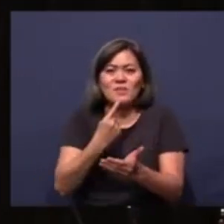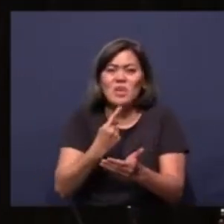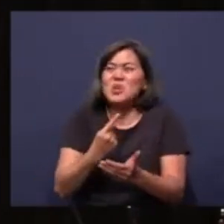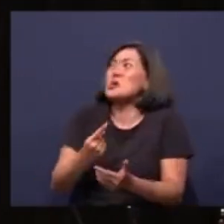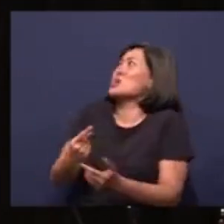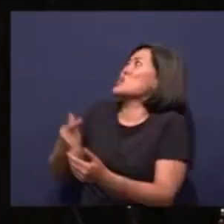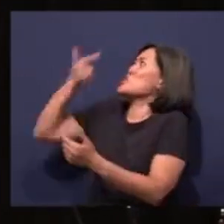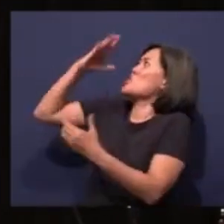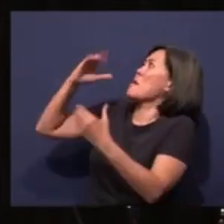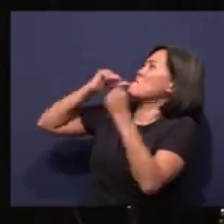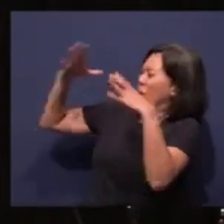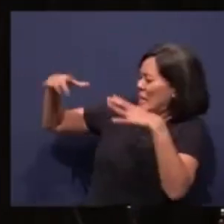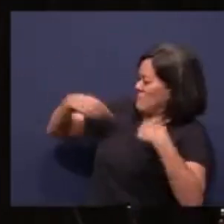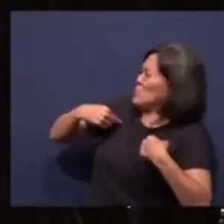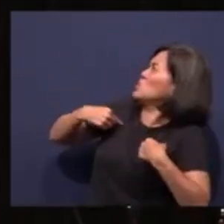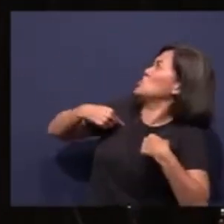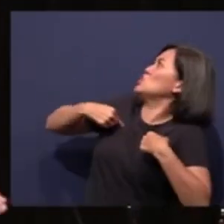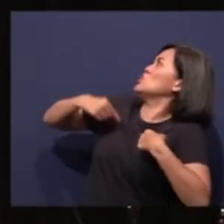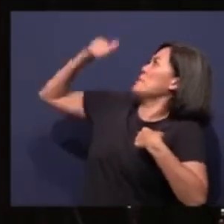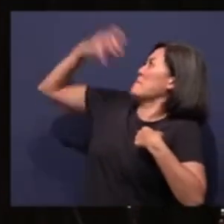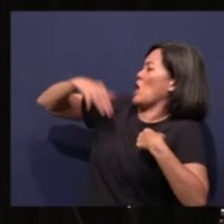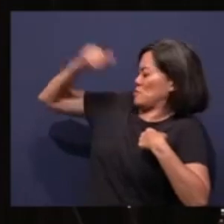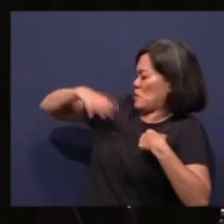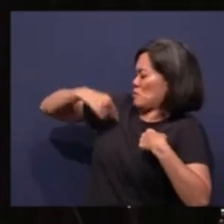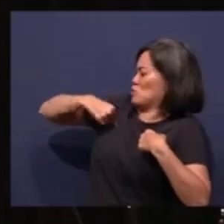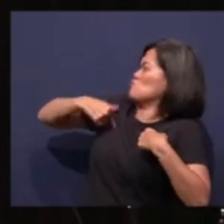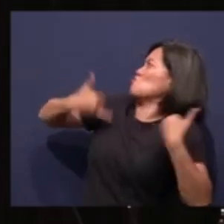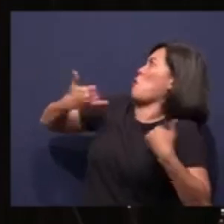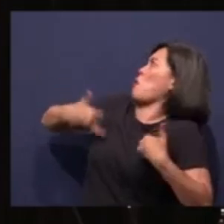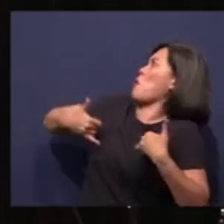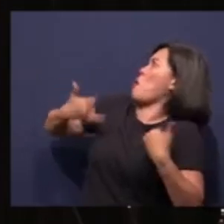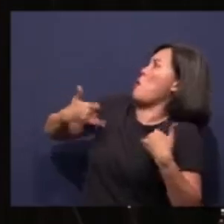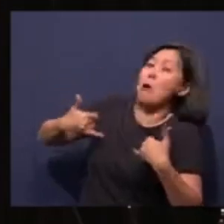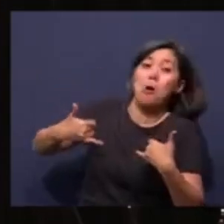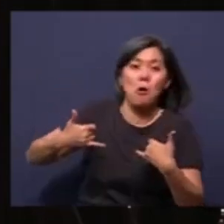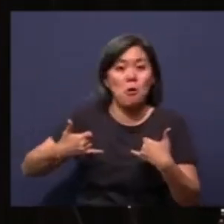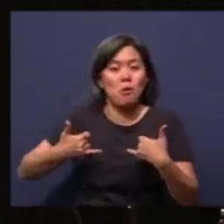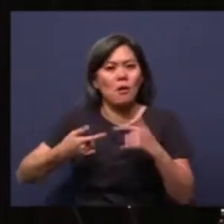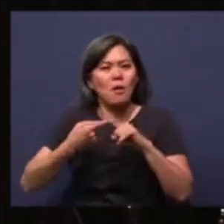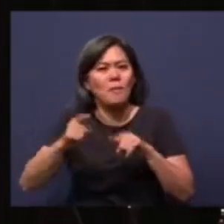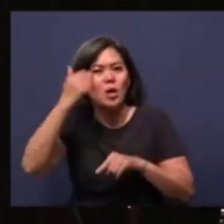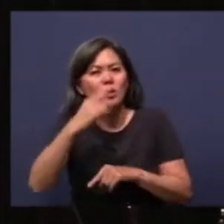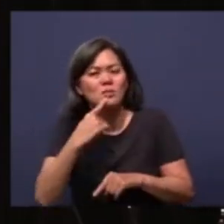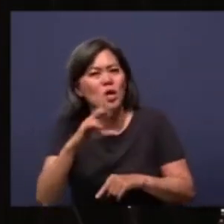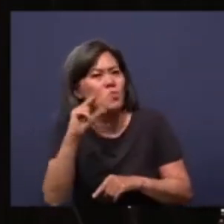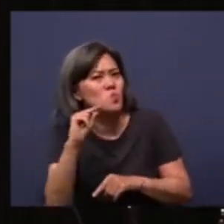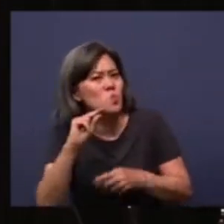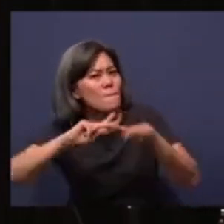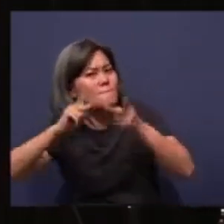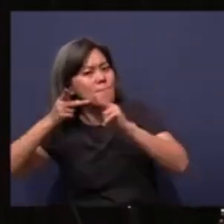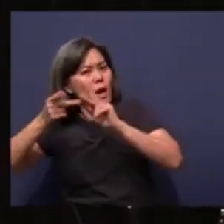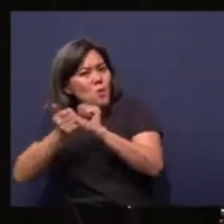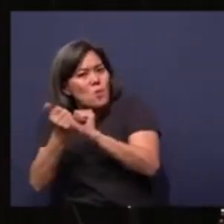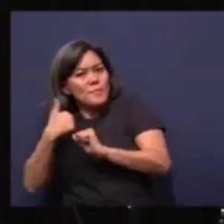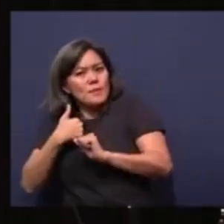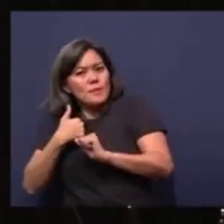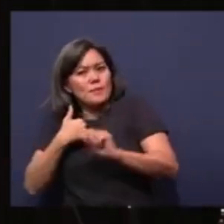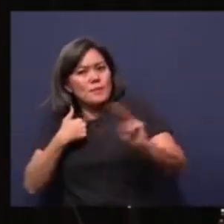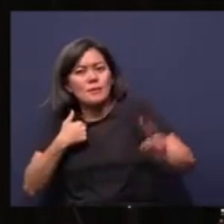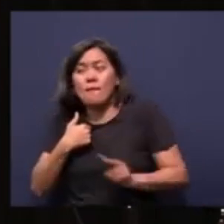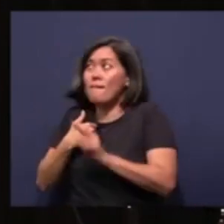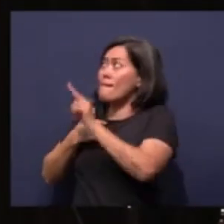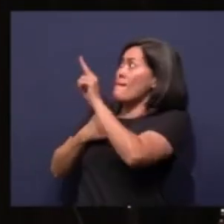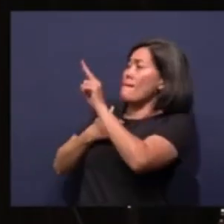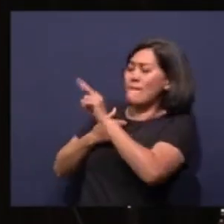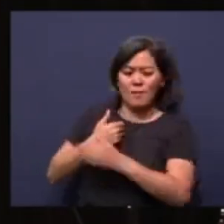bless me. Bless me, the here and now. But God says, partner with me. Look to me, my people.